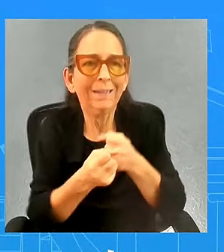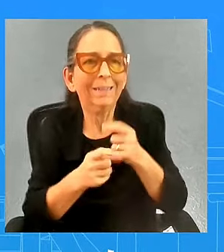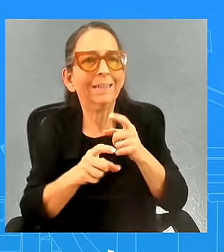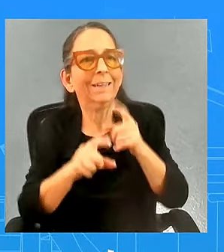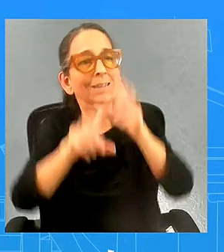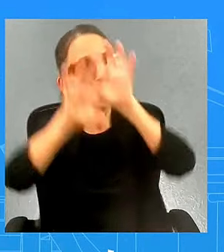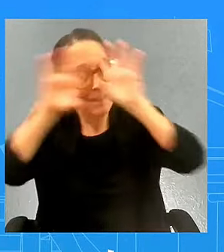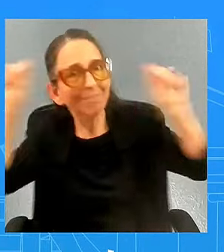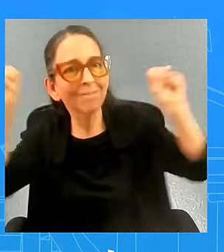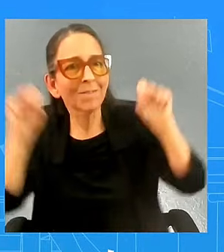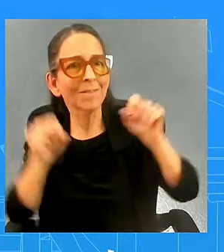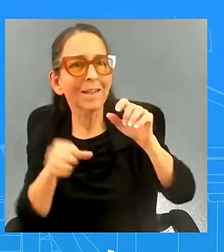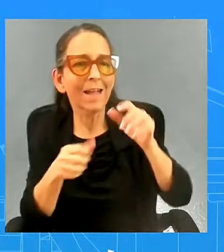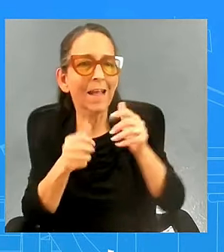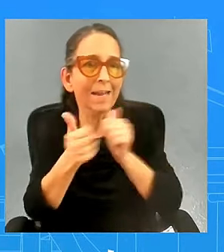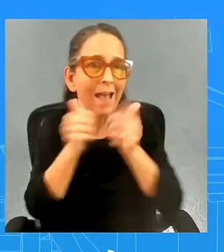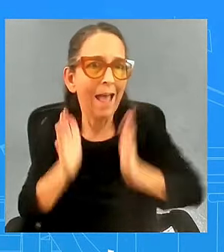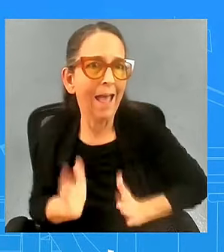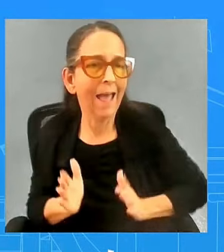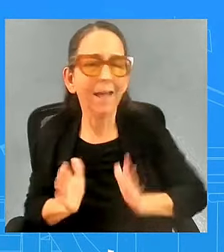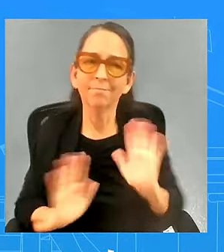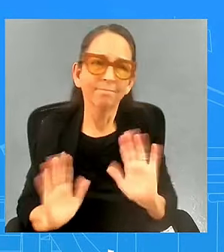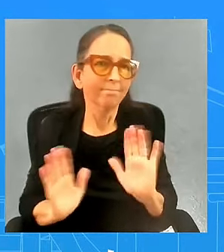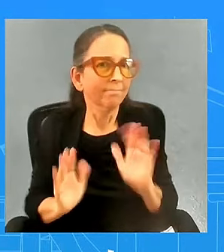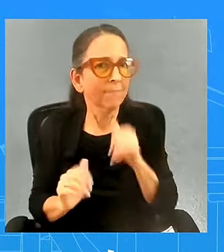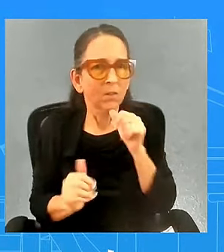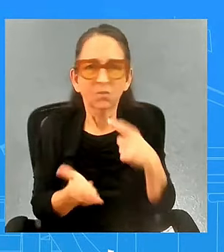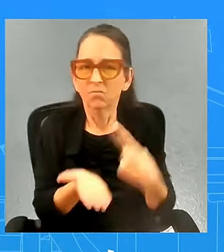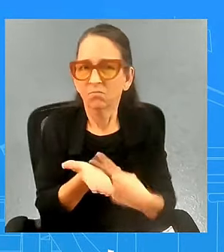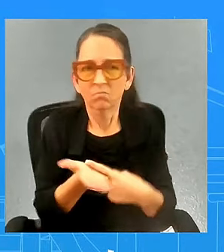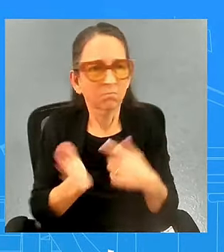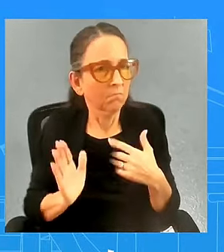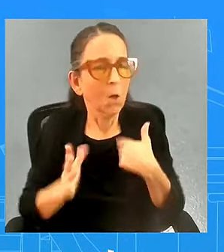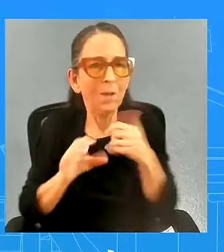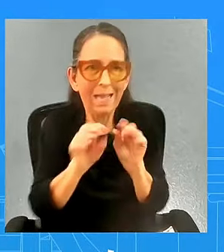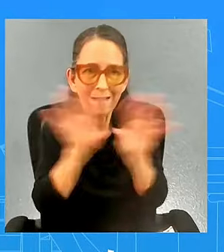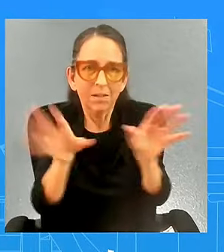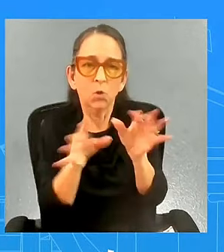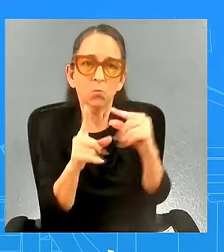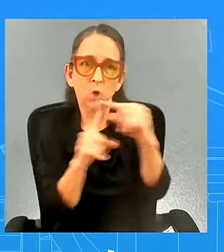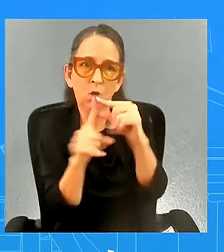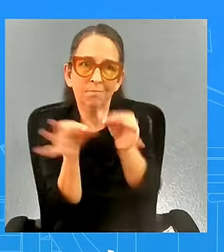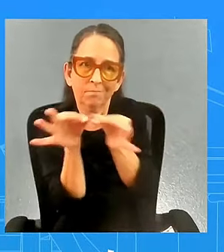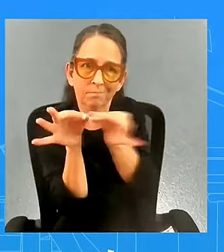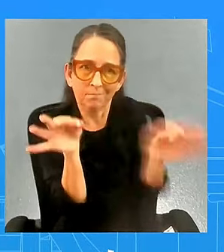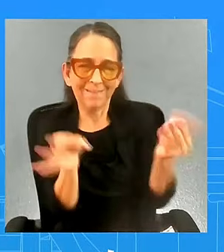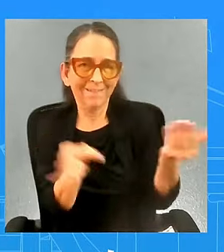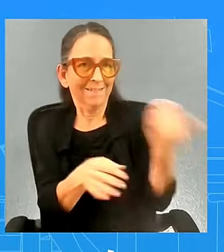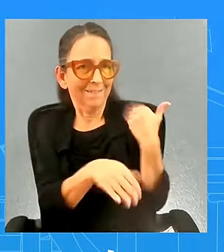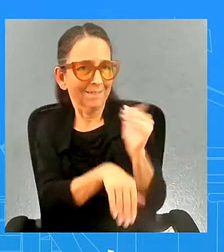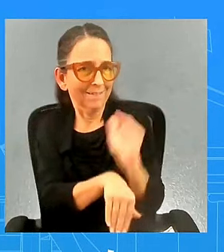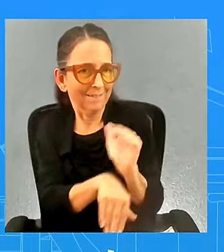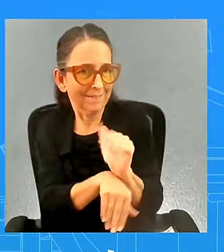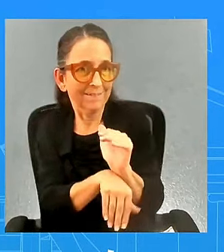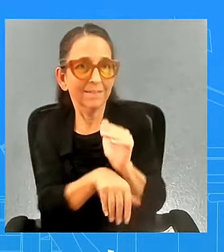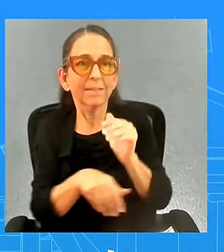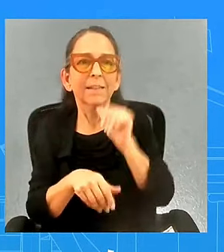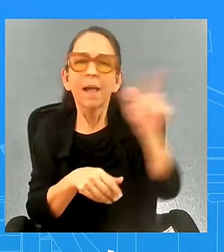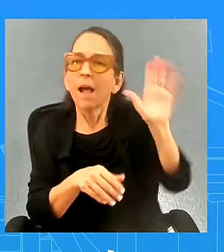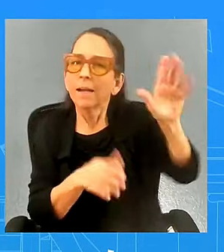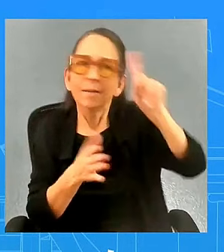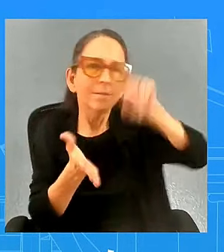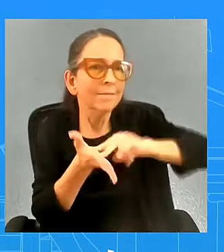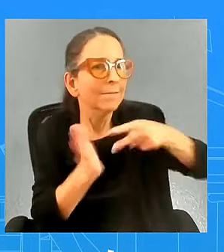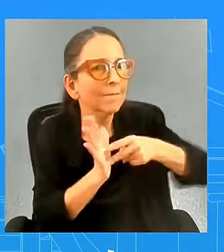uh and he clarified that in his statement last night uh that was not his intent uh he wanted to be very clear about